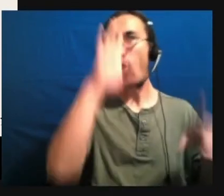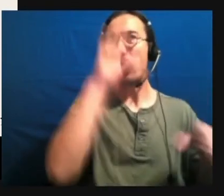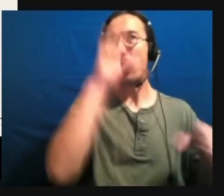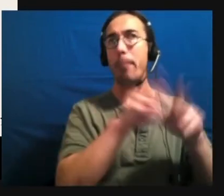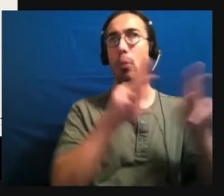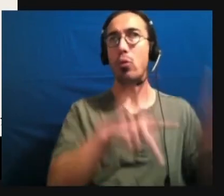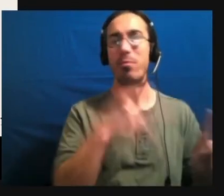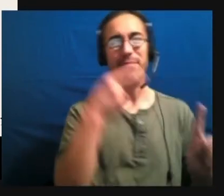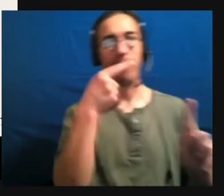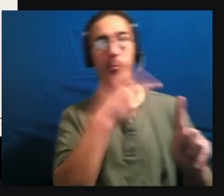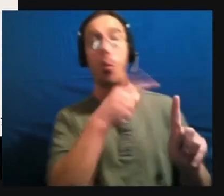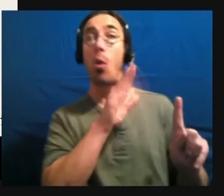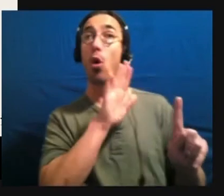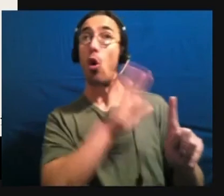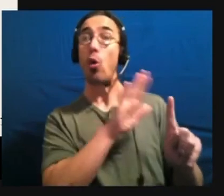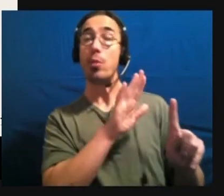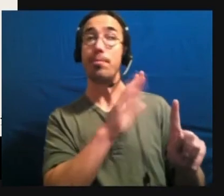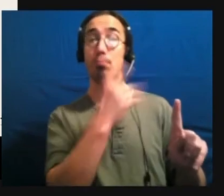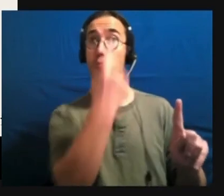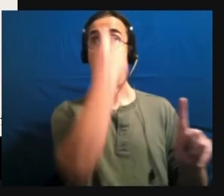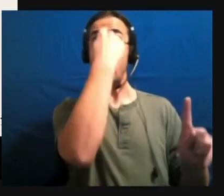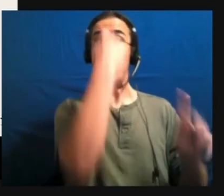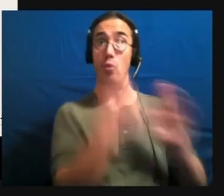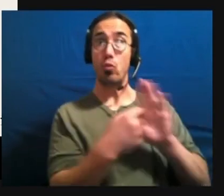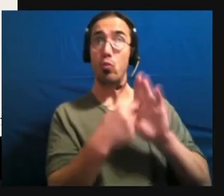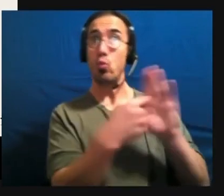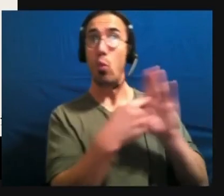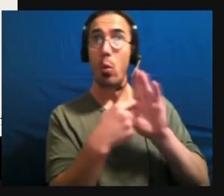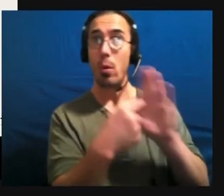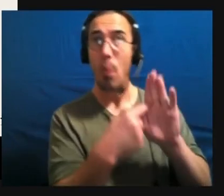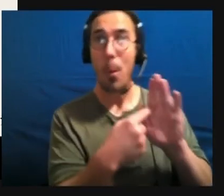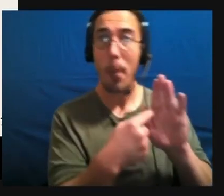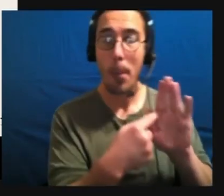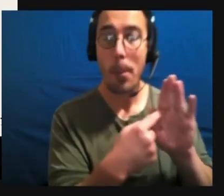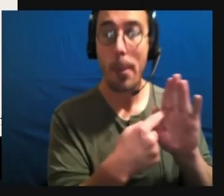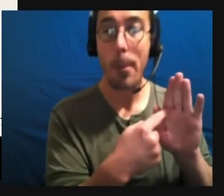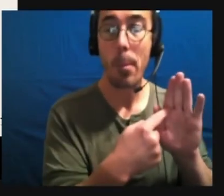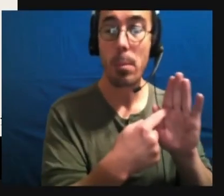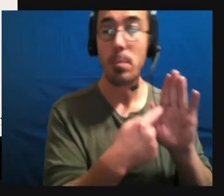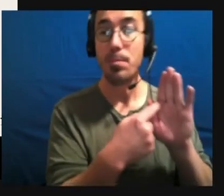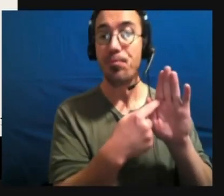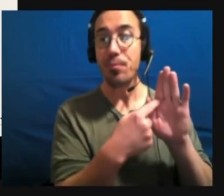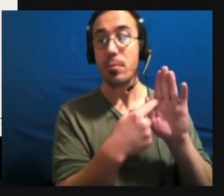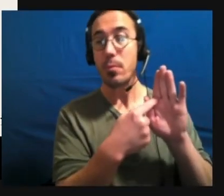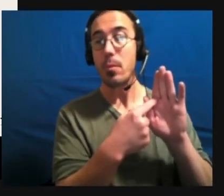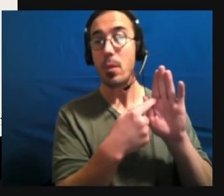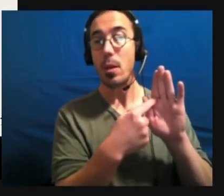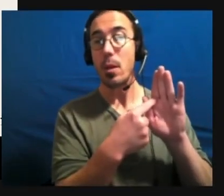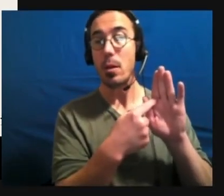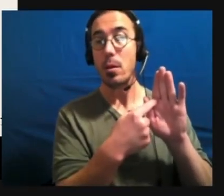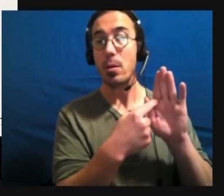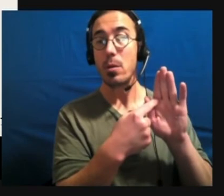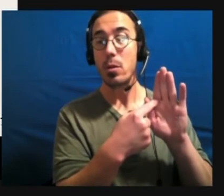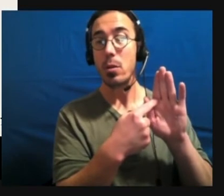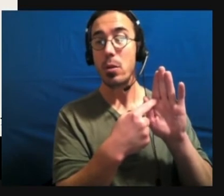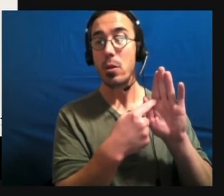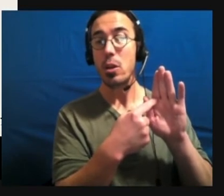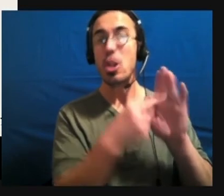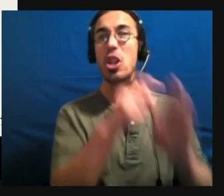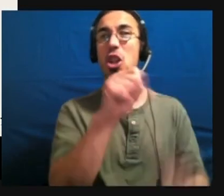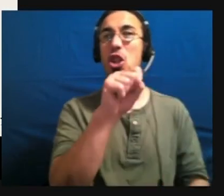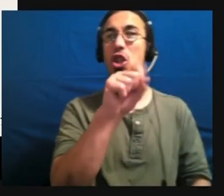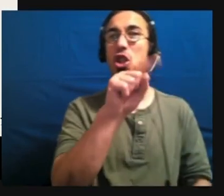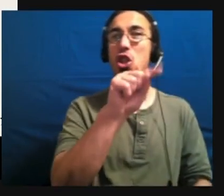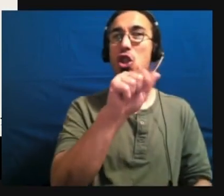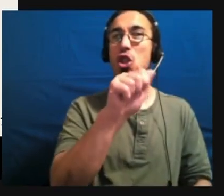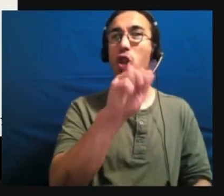her, her MRI shows like starbursts and streamers. And